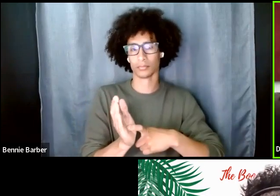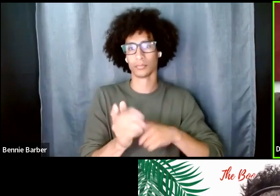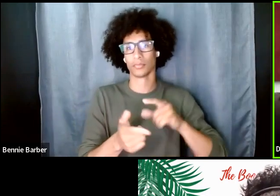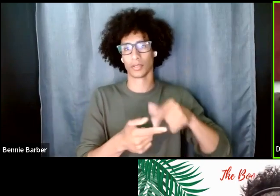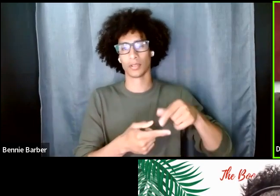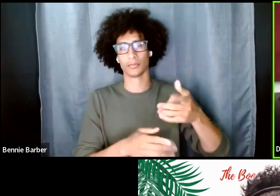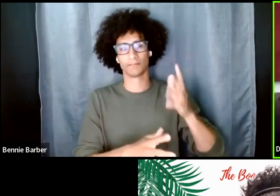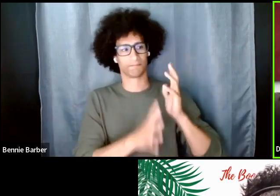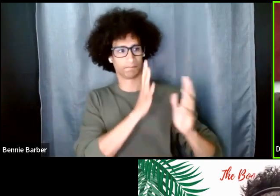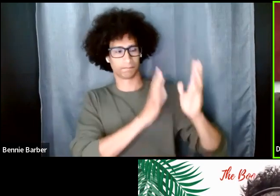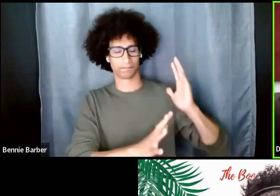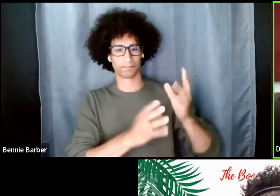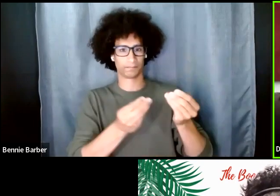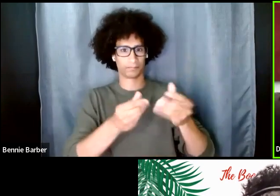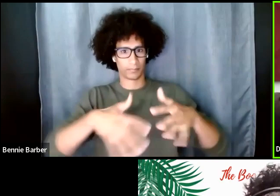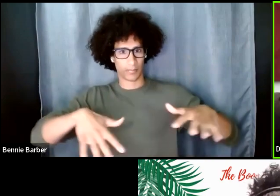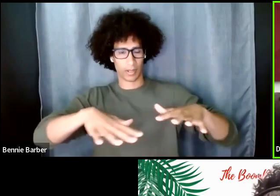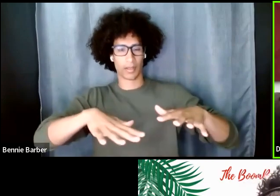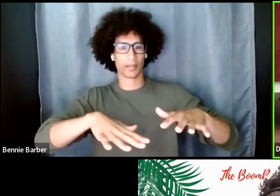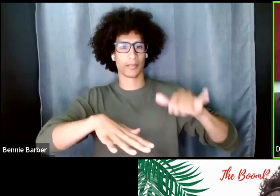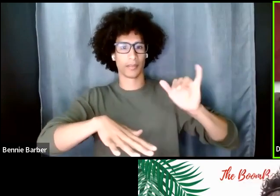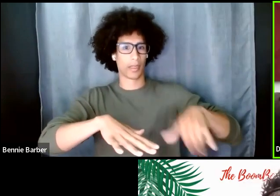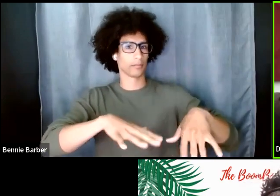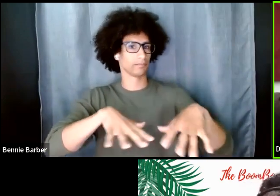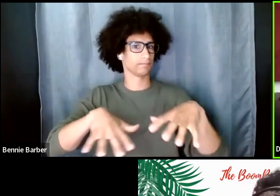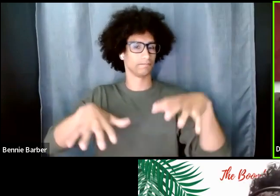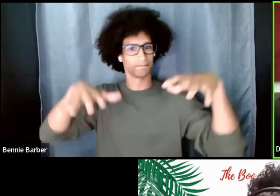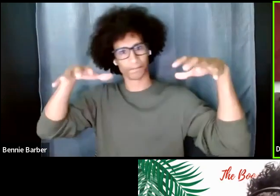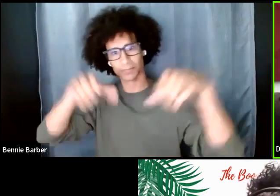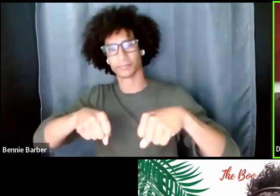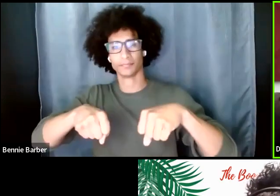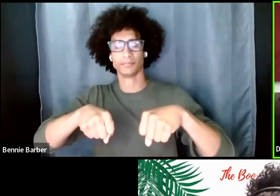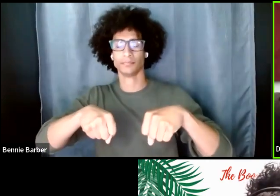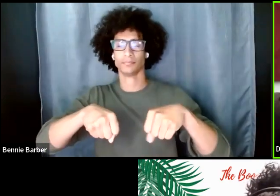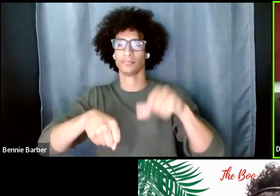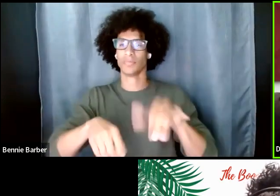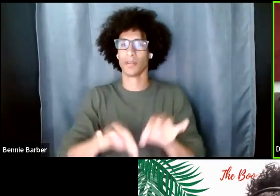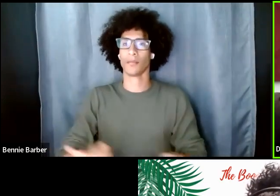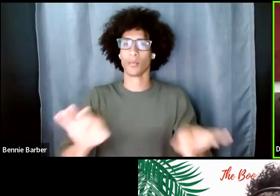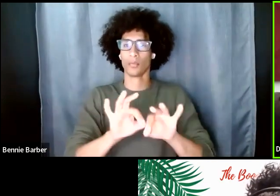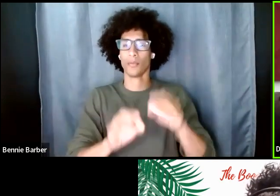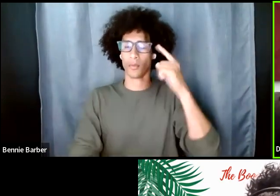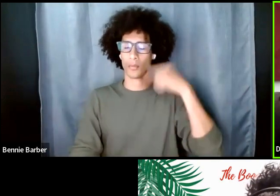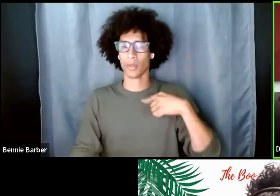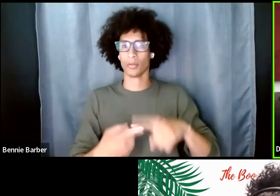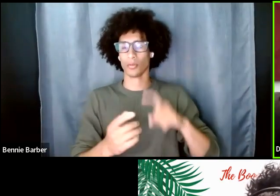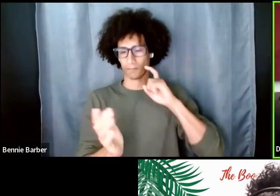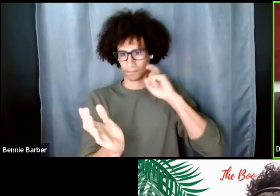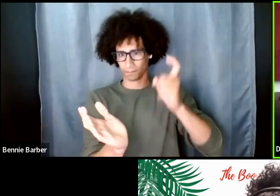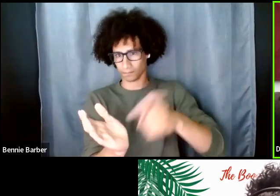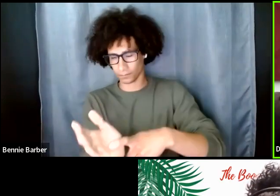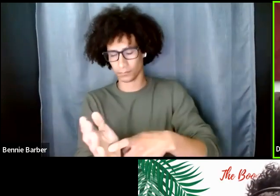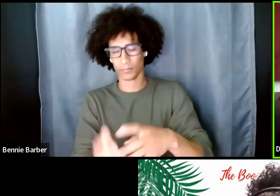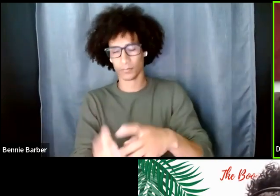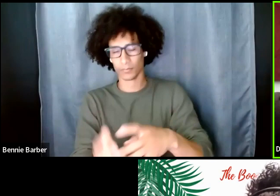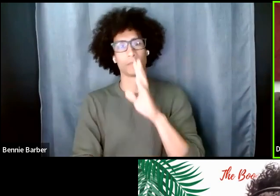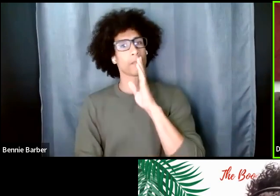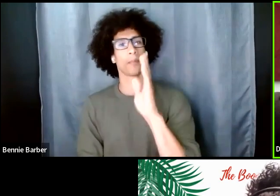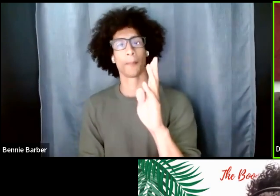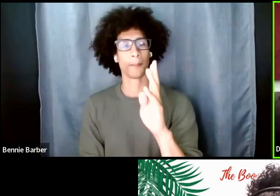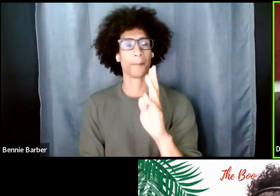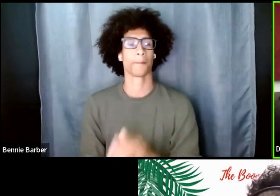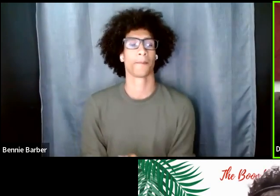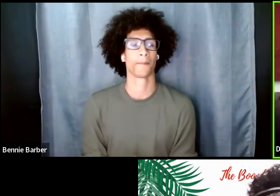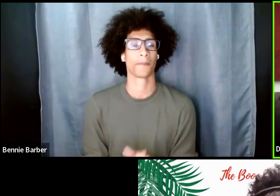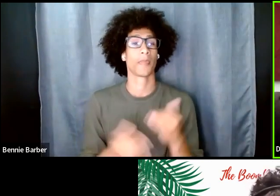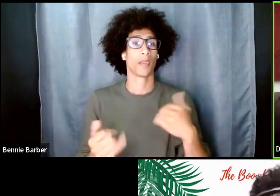i am in right now that's very important and um i also just want to make sure that we acknowledge that there's a strike